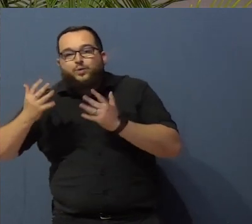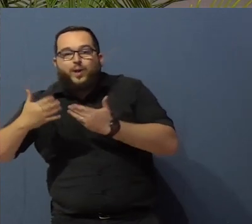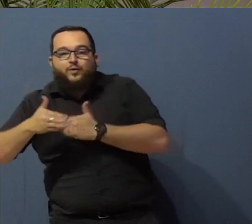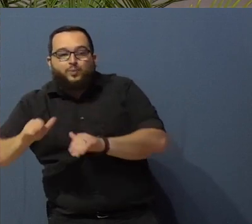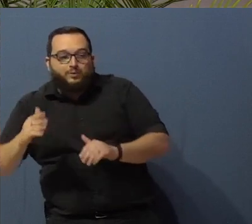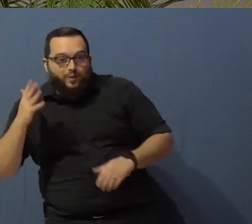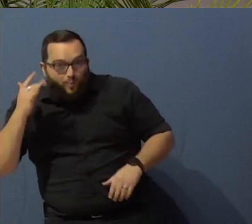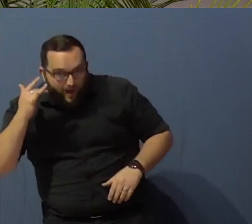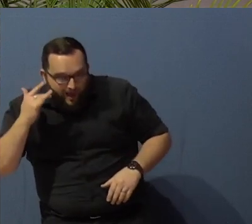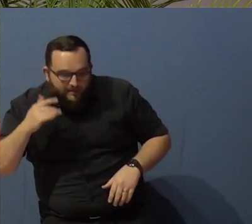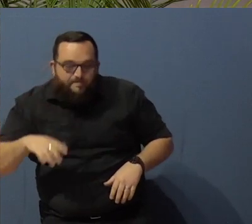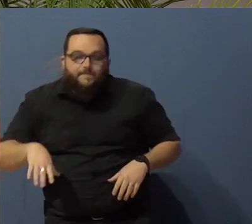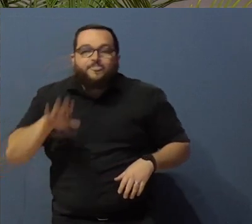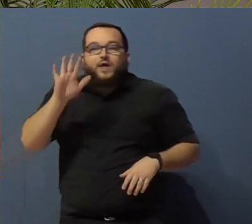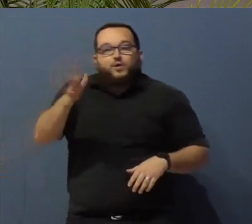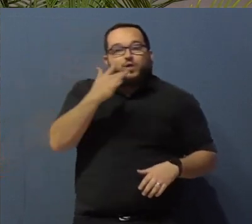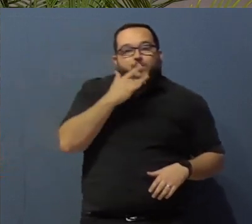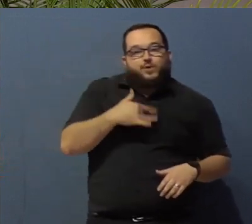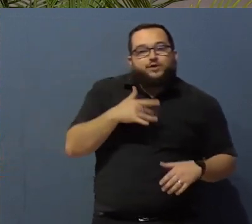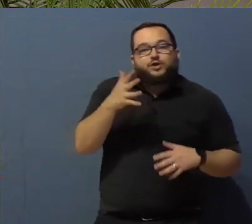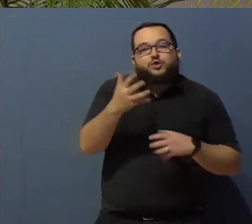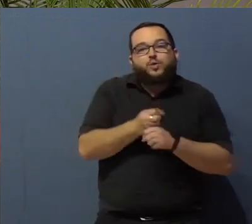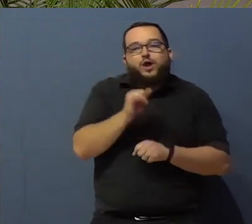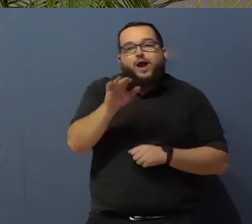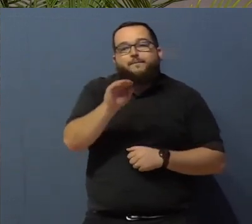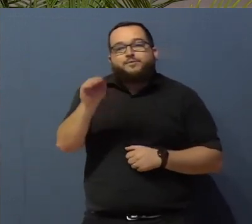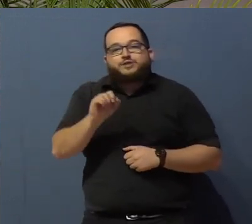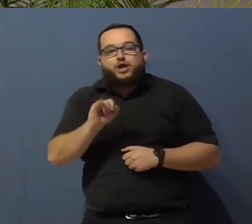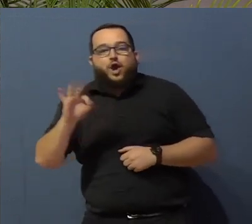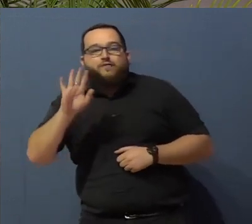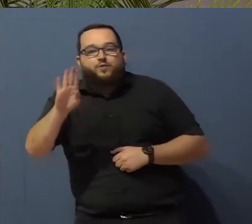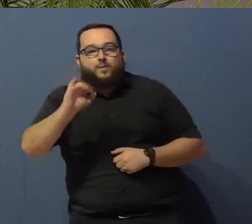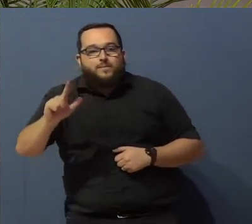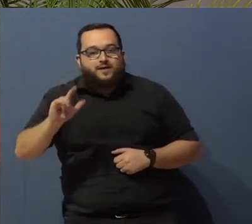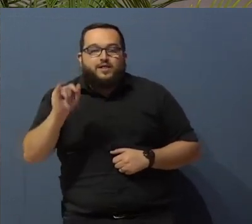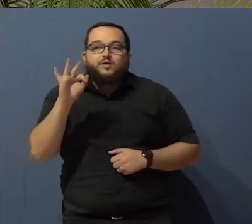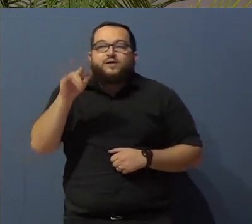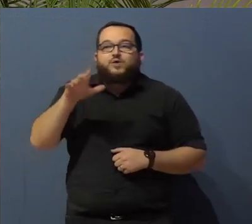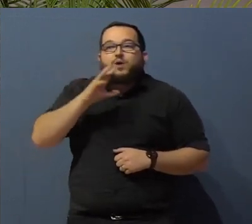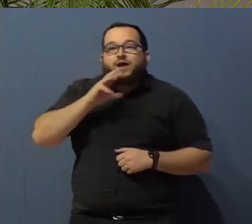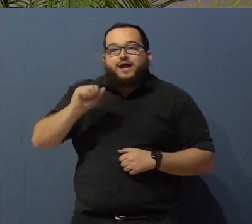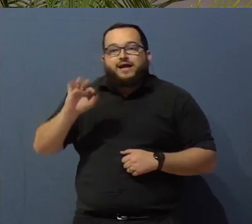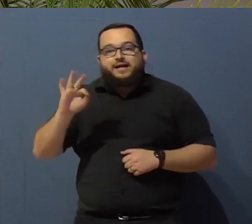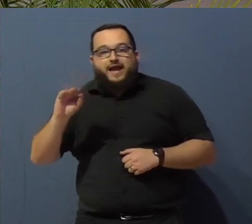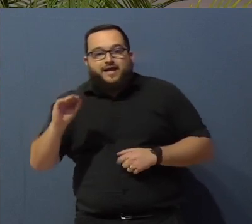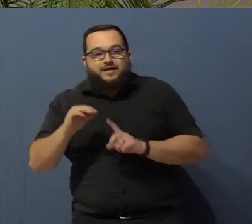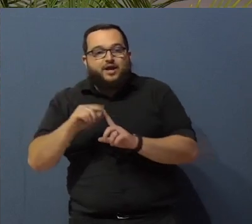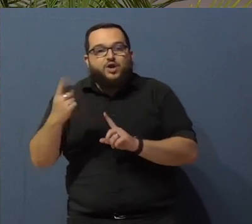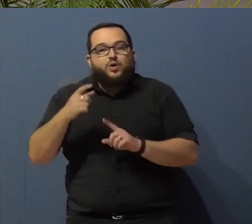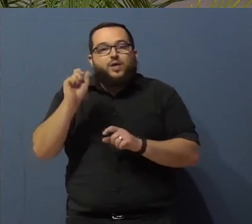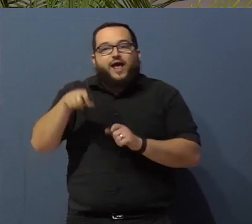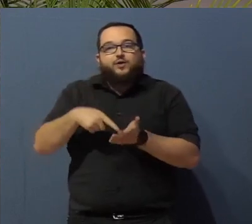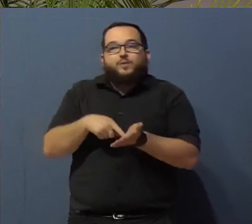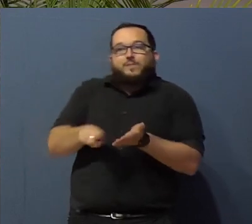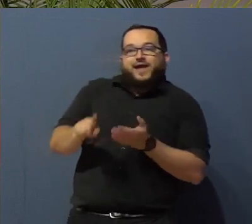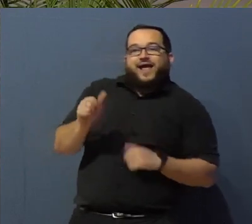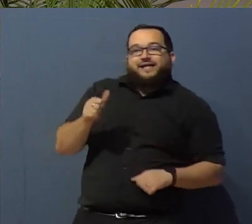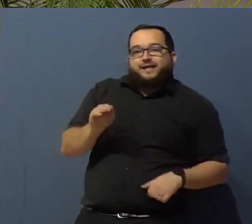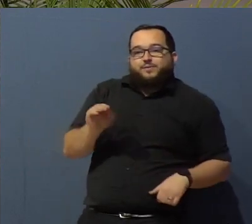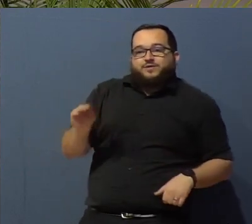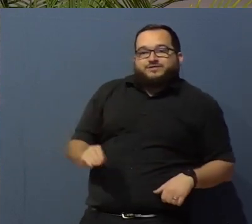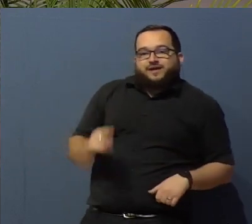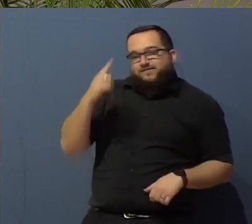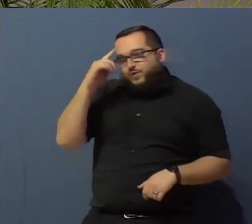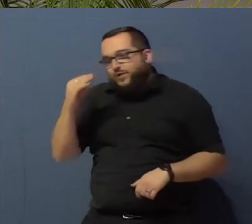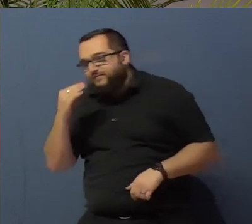is on your birthday, you got that percent off your bill. So if you're 90 years old, you only had to pay 10% for your meal and